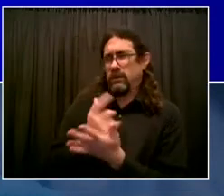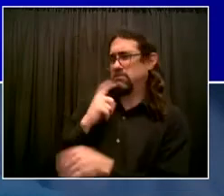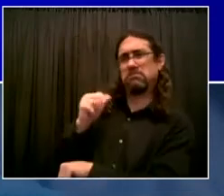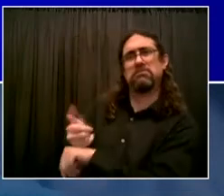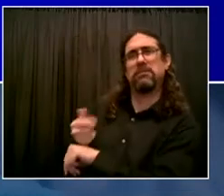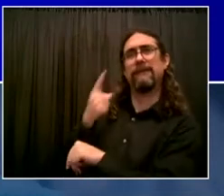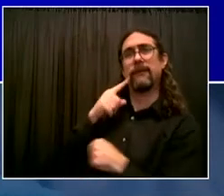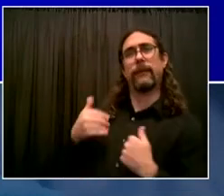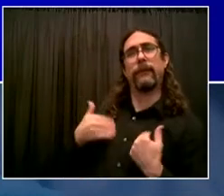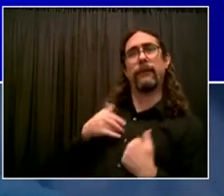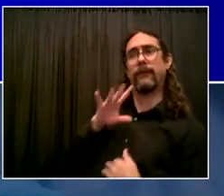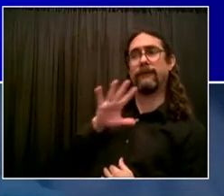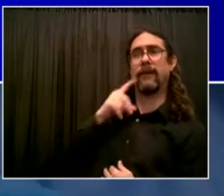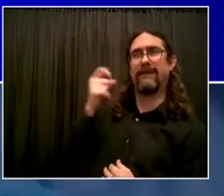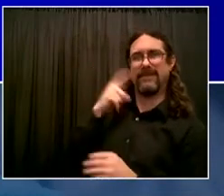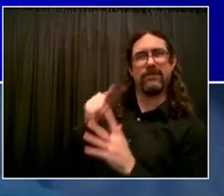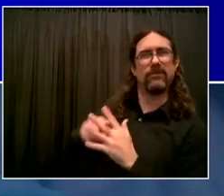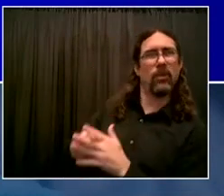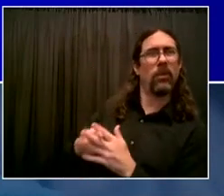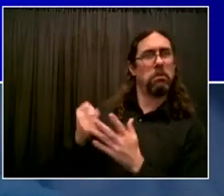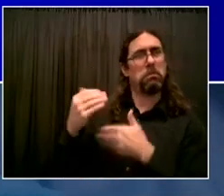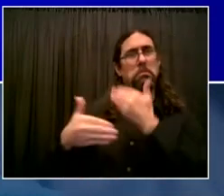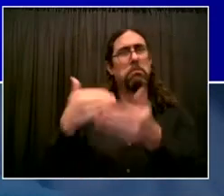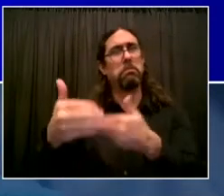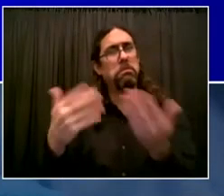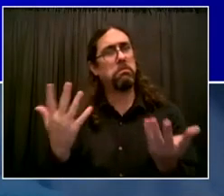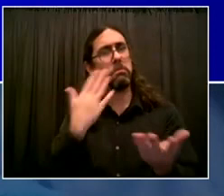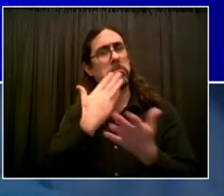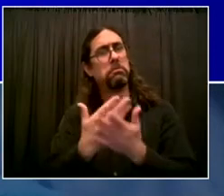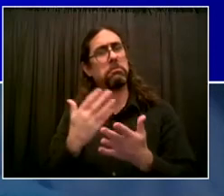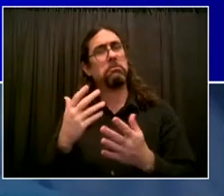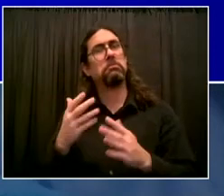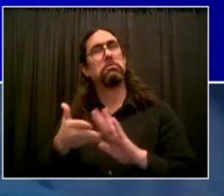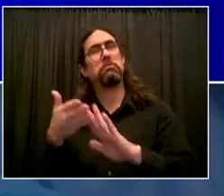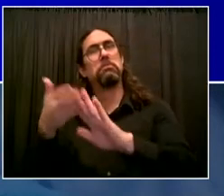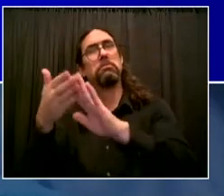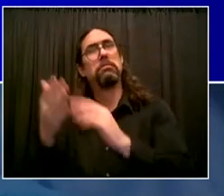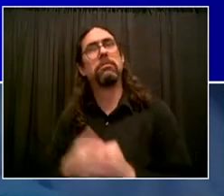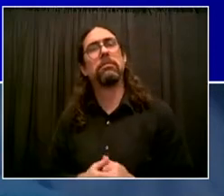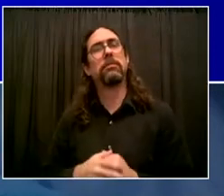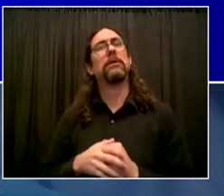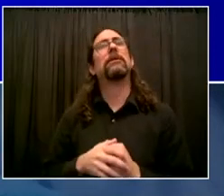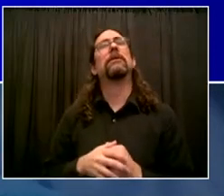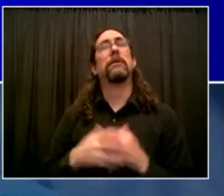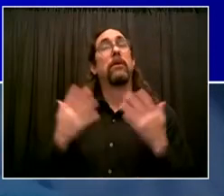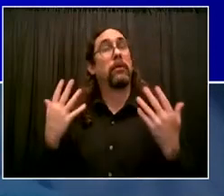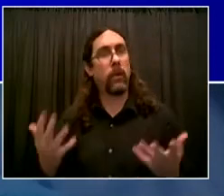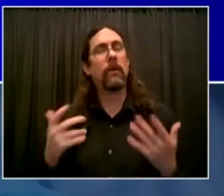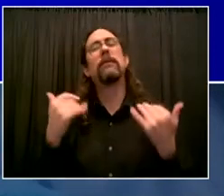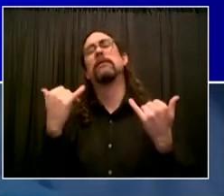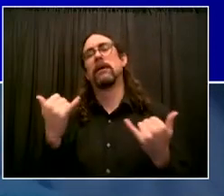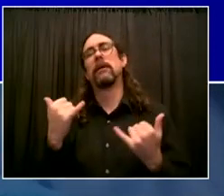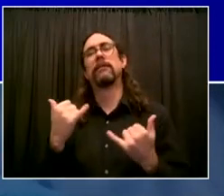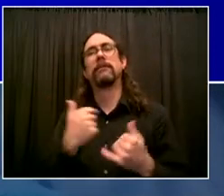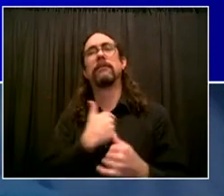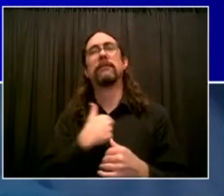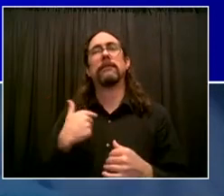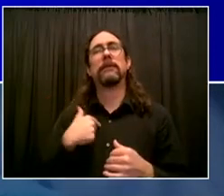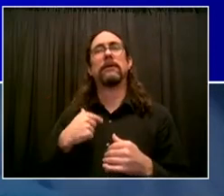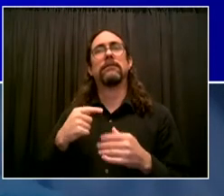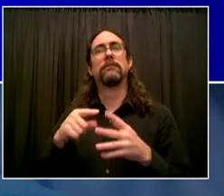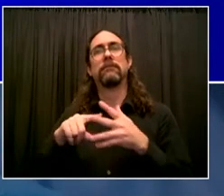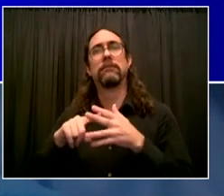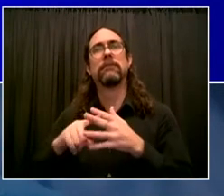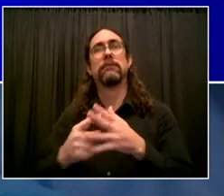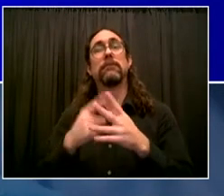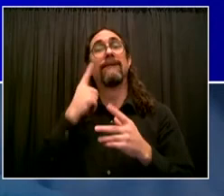of your children, your family, all of us. Go get your child vaccinated. So we're going to include them in the Key to NYC, the